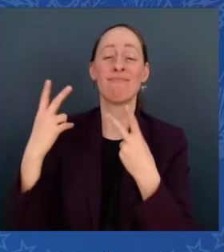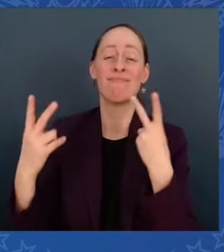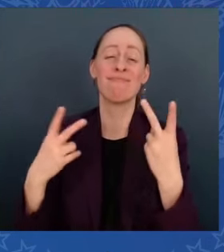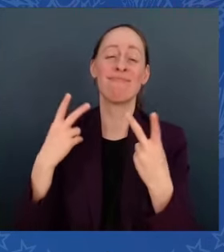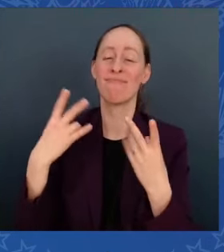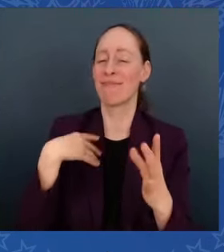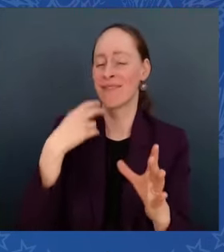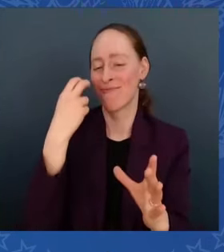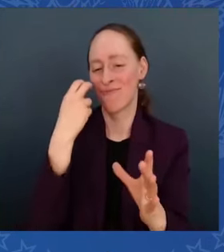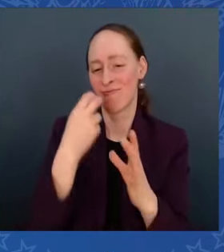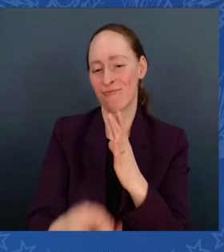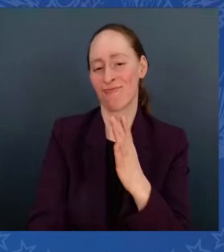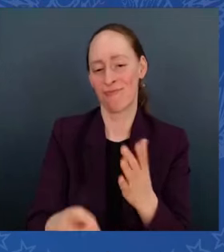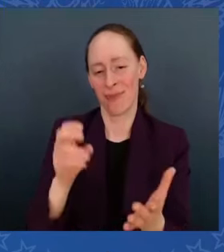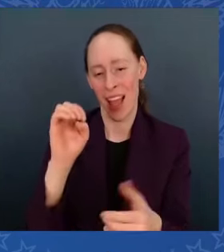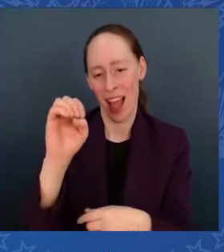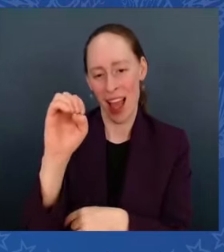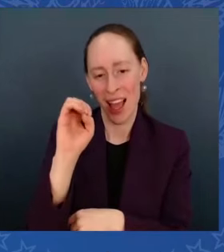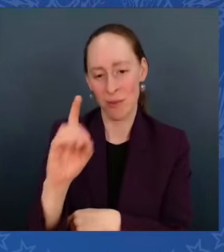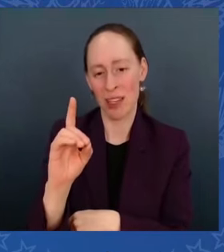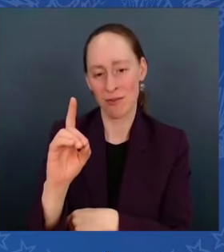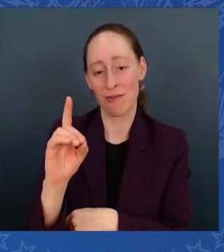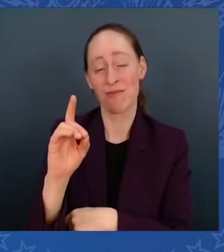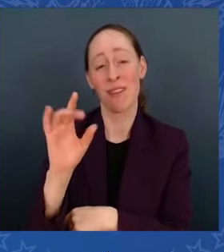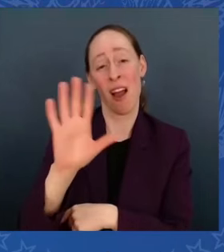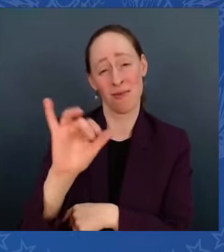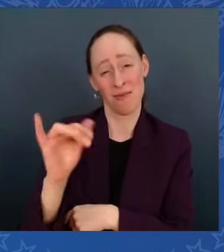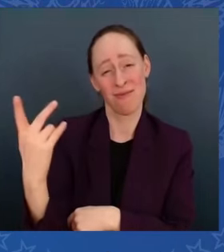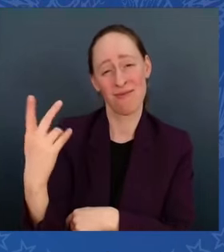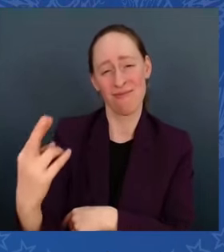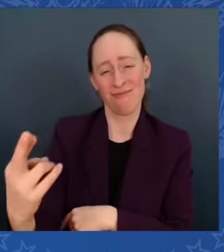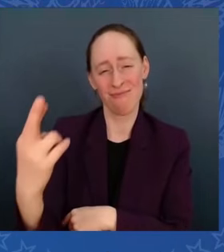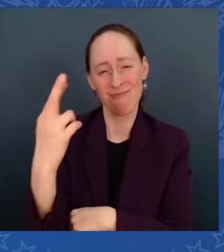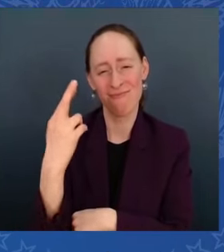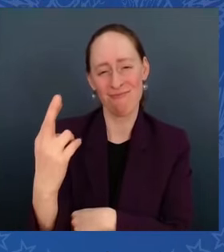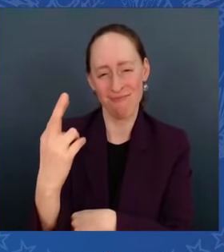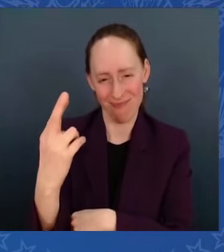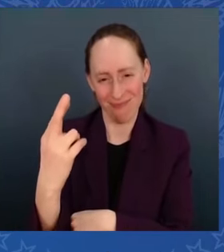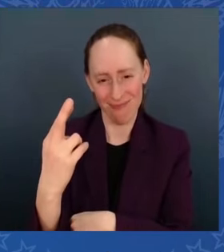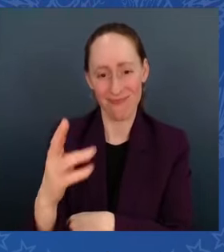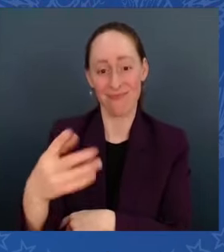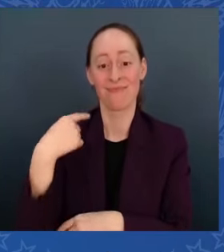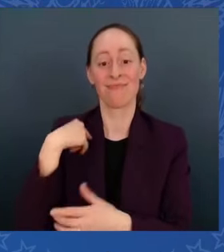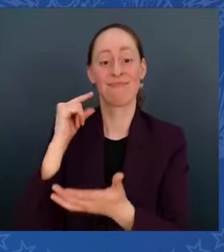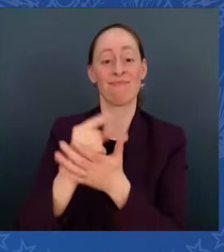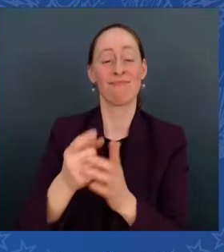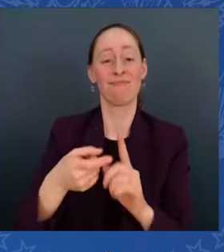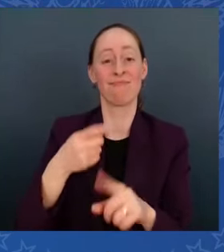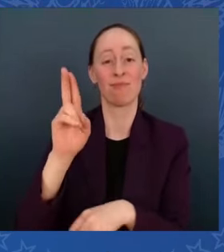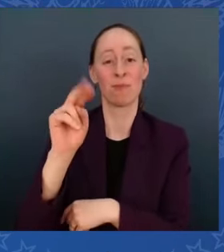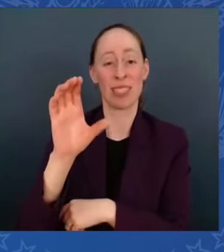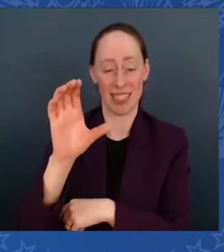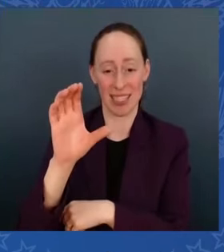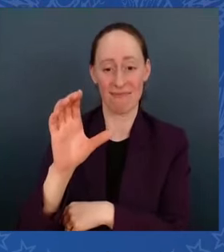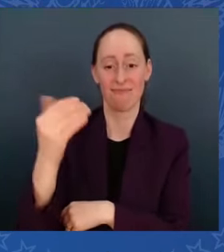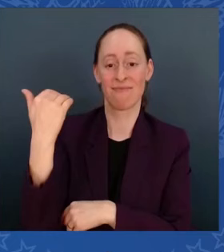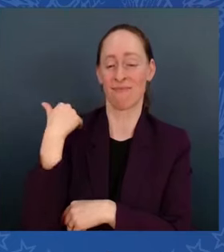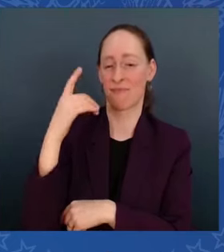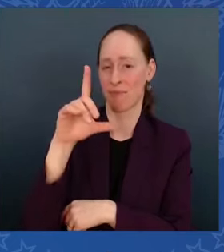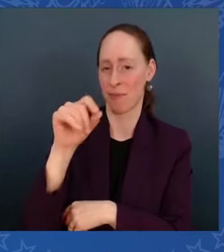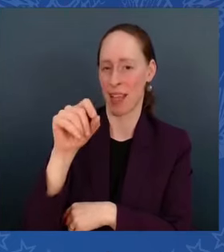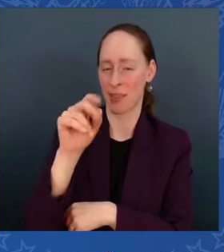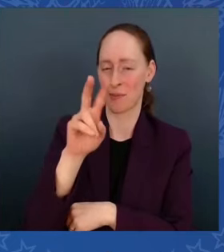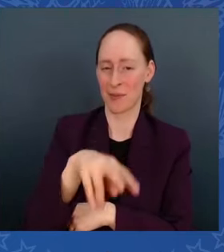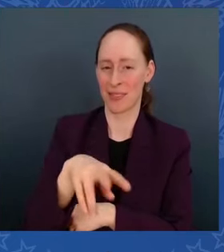I graduated from UNC Wilmington in 2022 and followed my passion. I've cherished teaching second grade